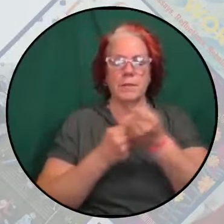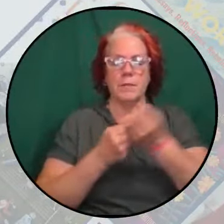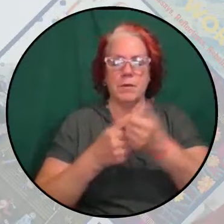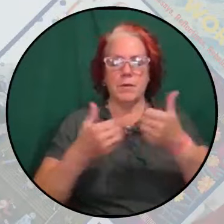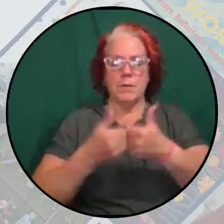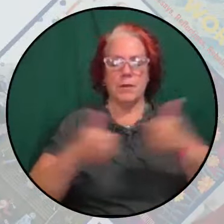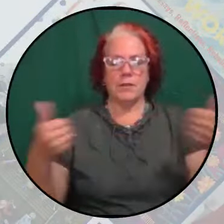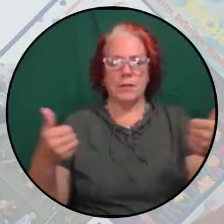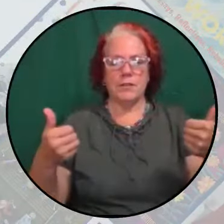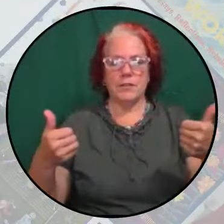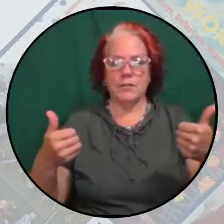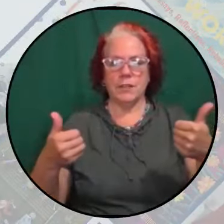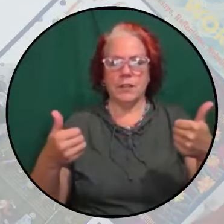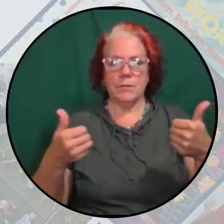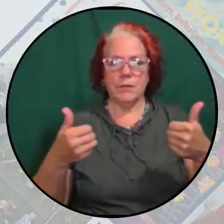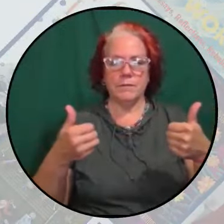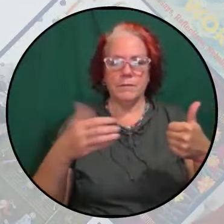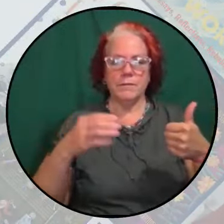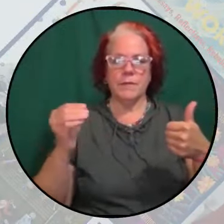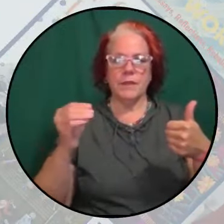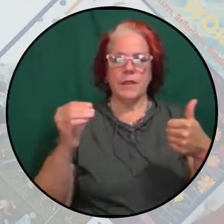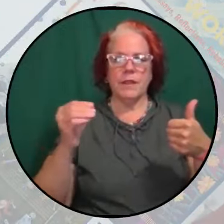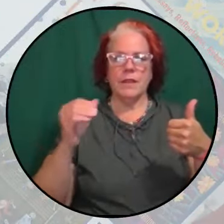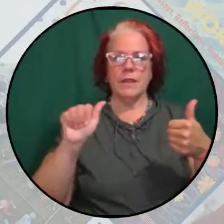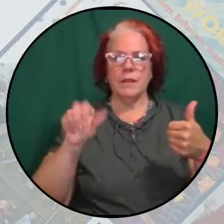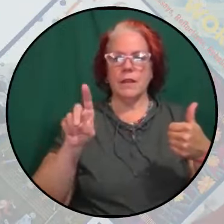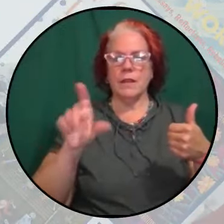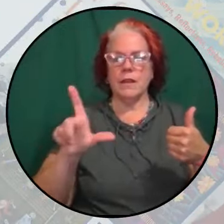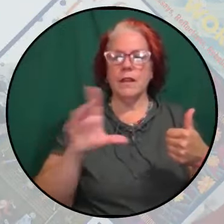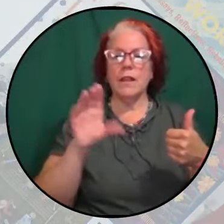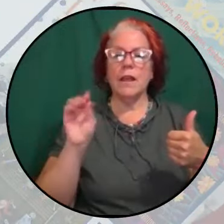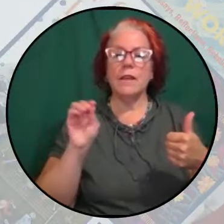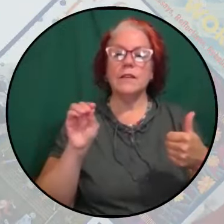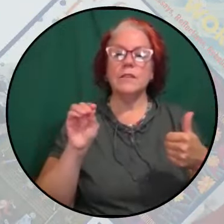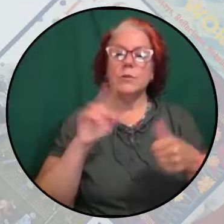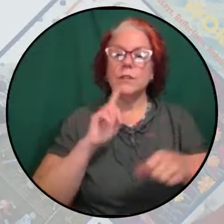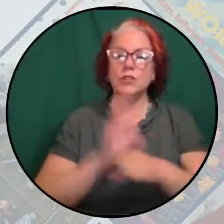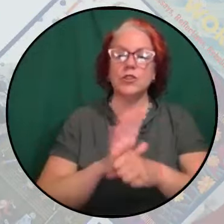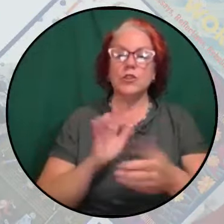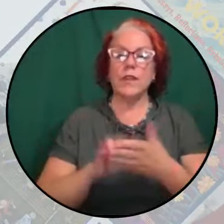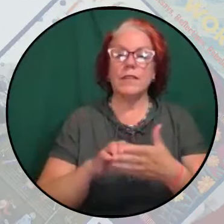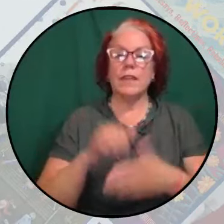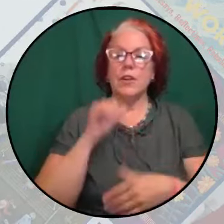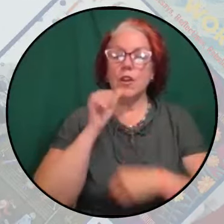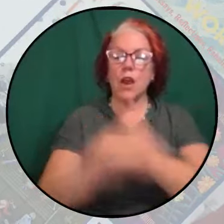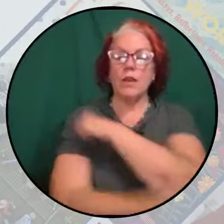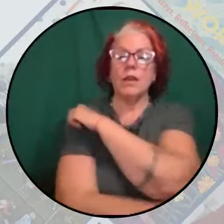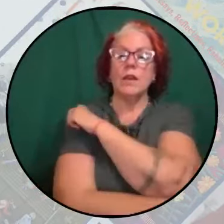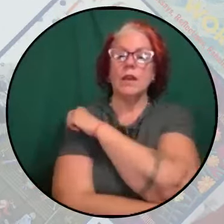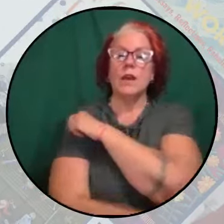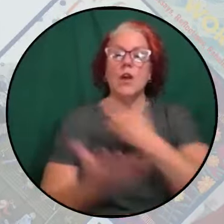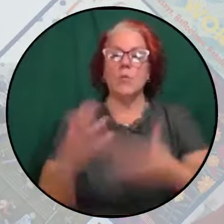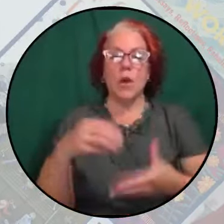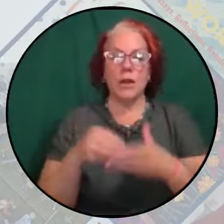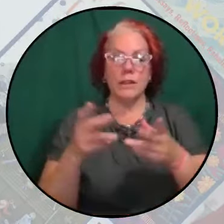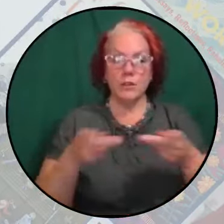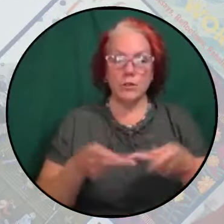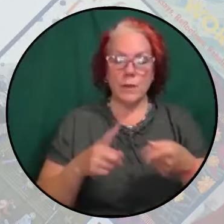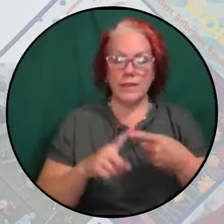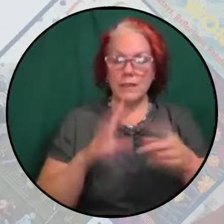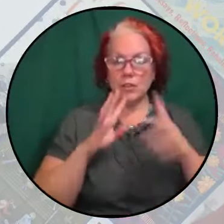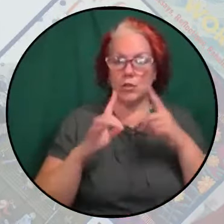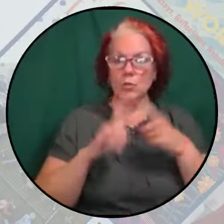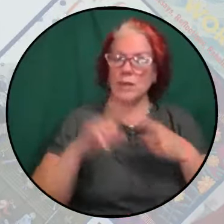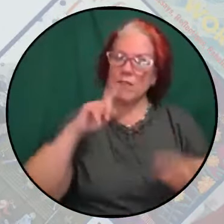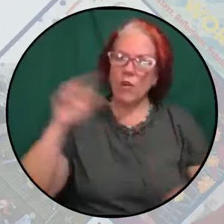Relations Council, like ADL, and ensuring that they are not brought into spaces to speak on behalf of all